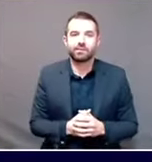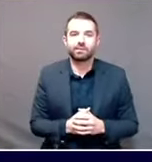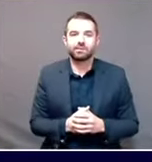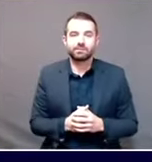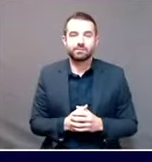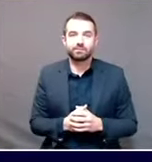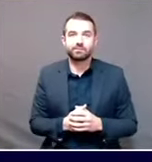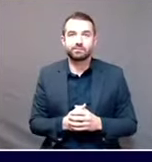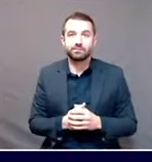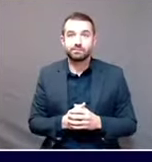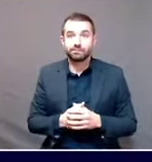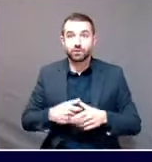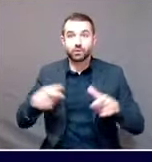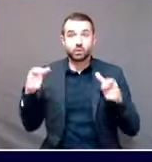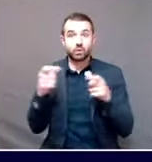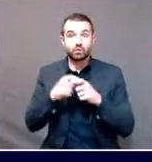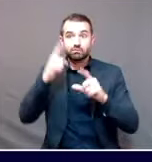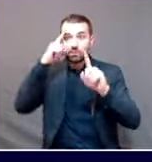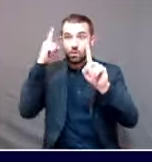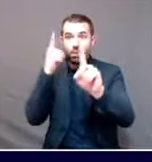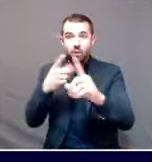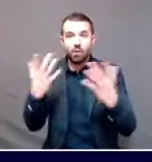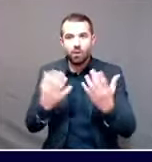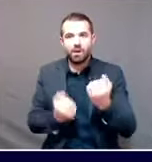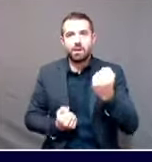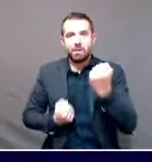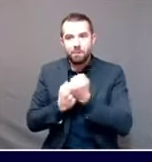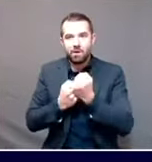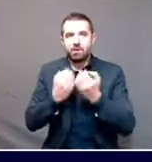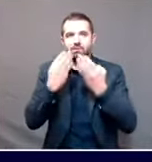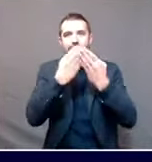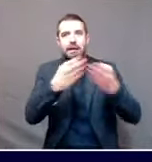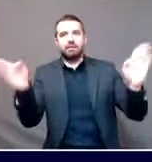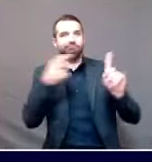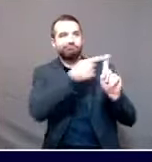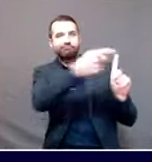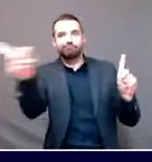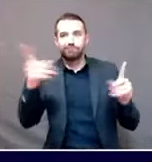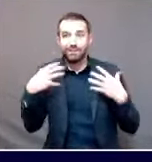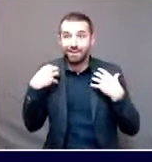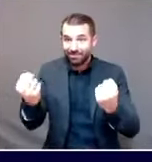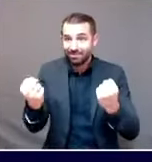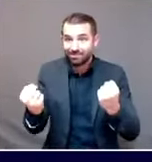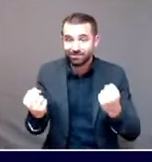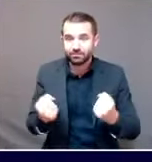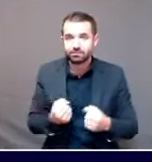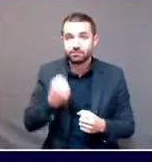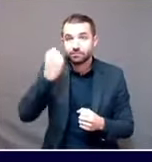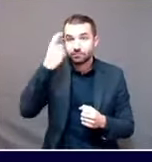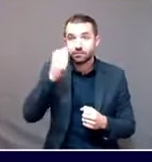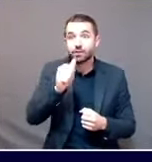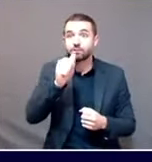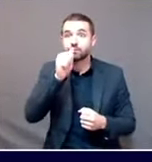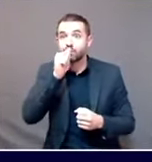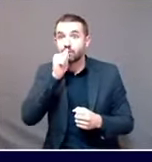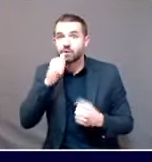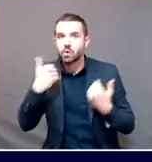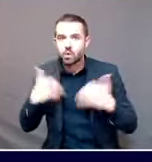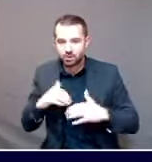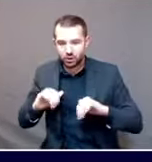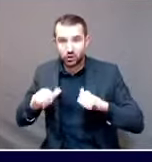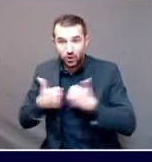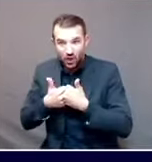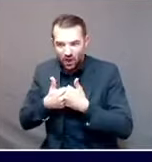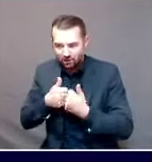But it comes at great private cost. Cost to the individual. And perhaps even on their workplace.